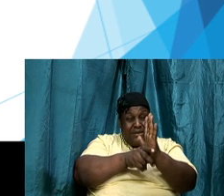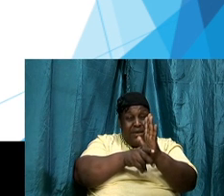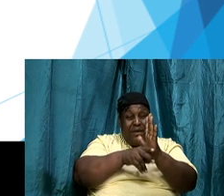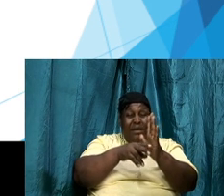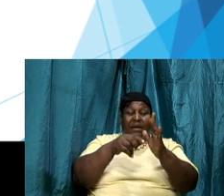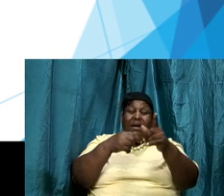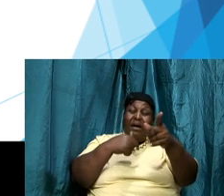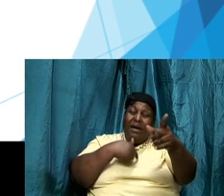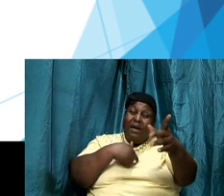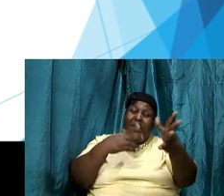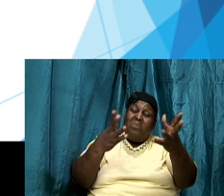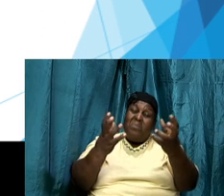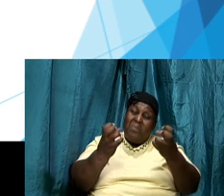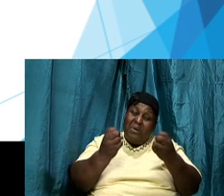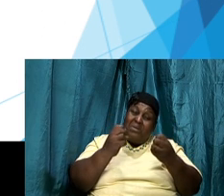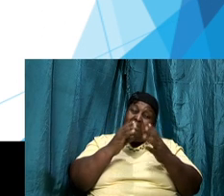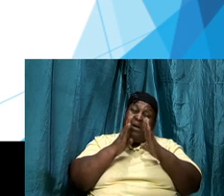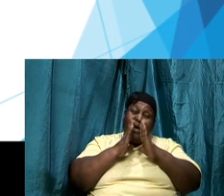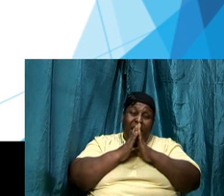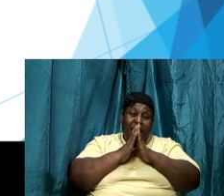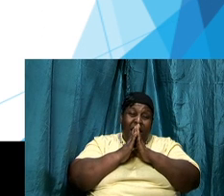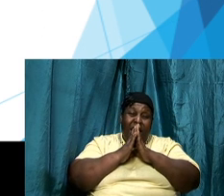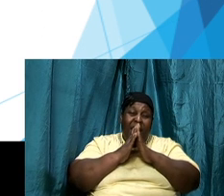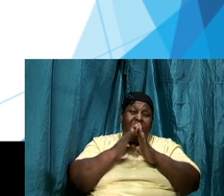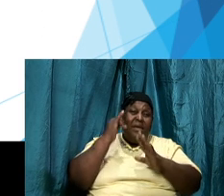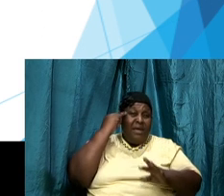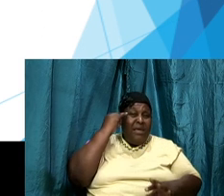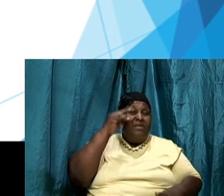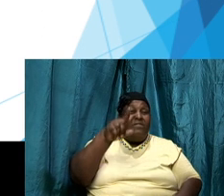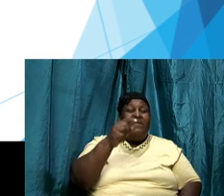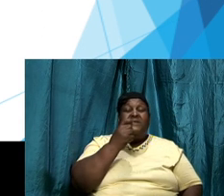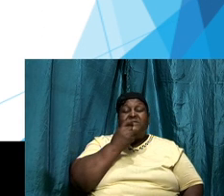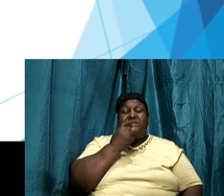ask that if you are serious